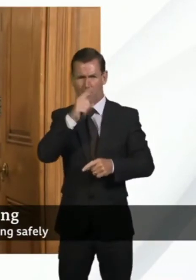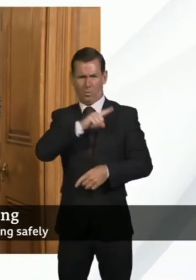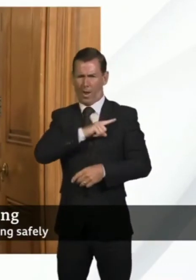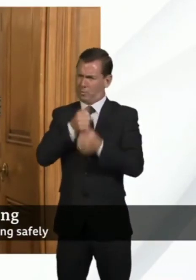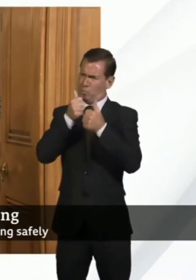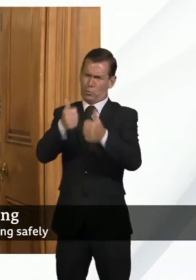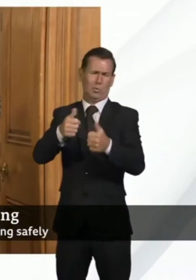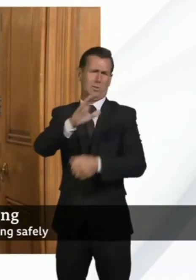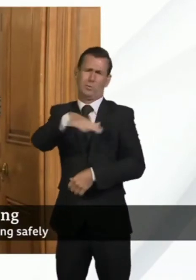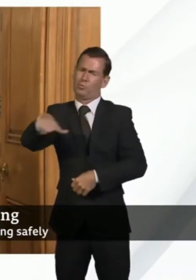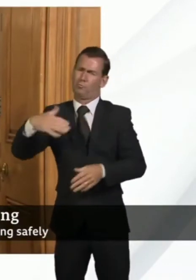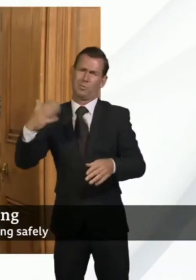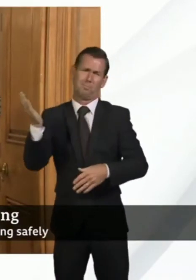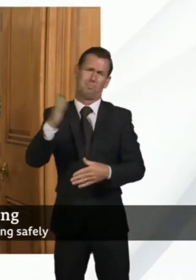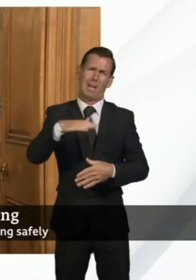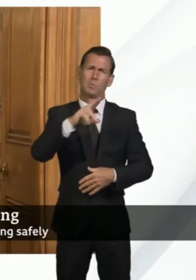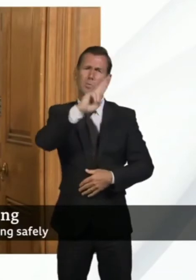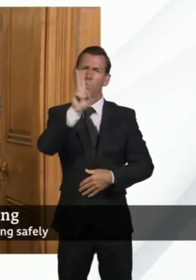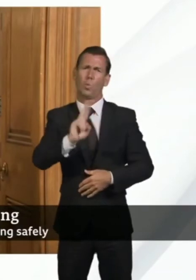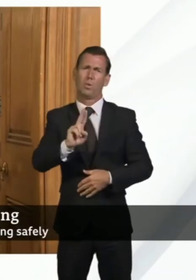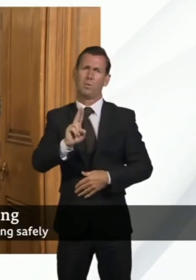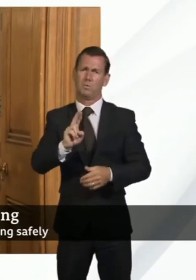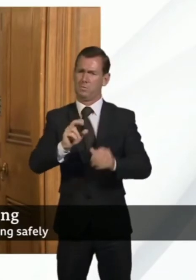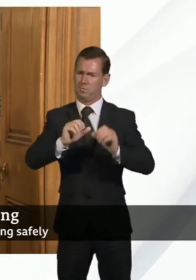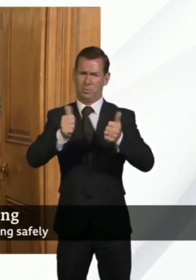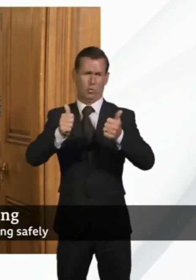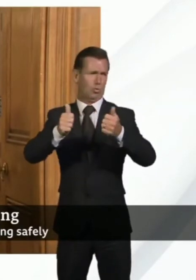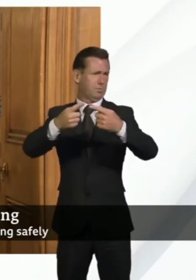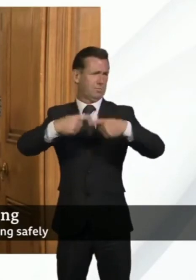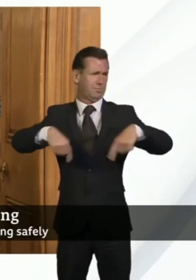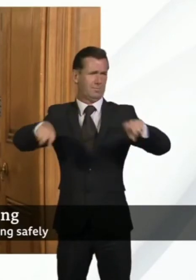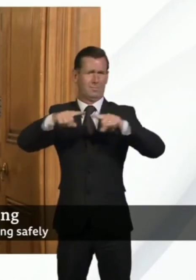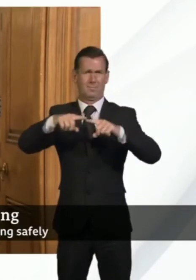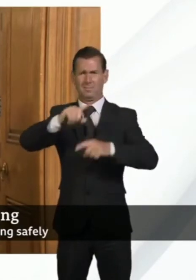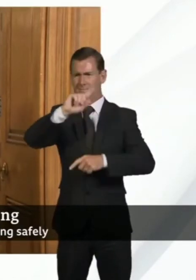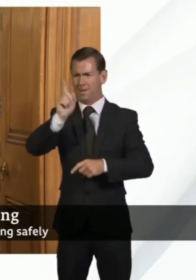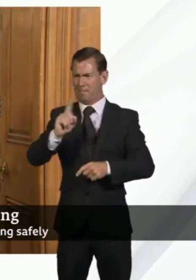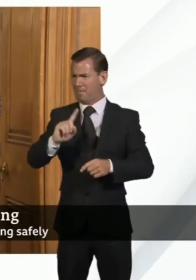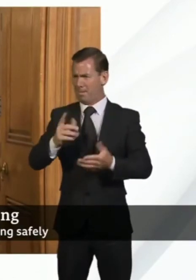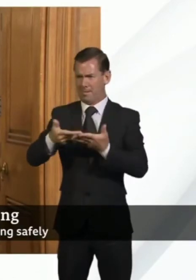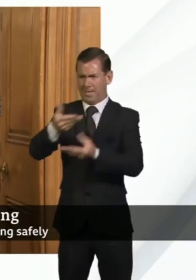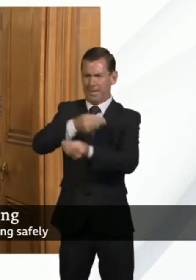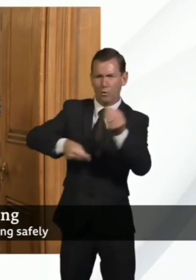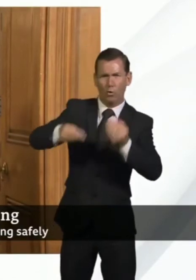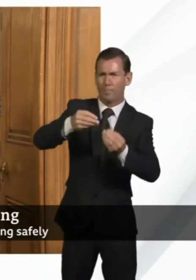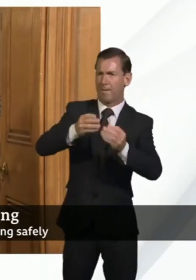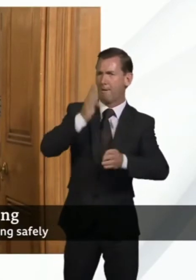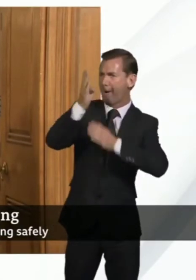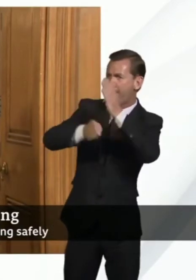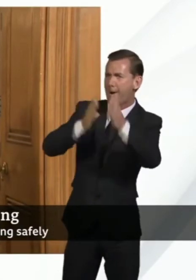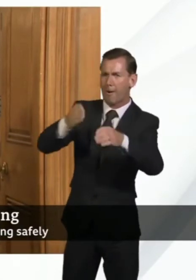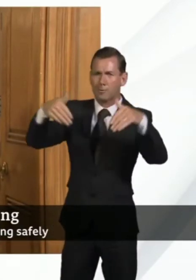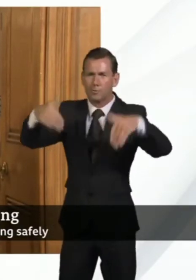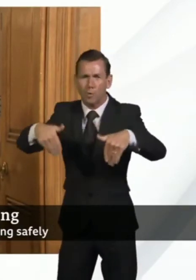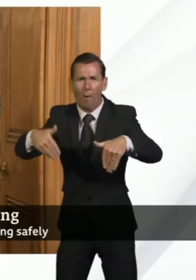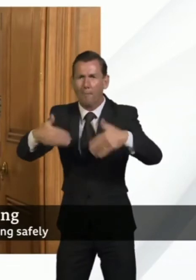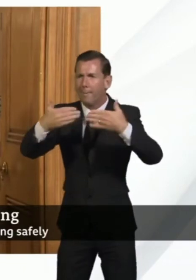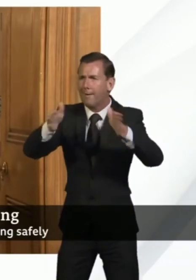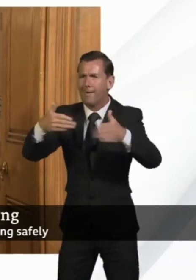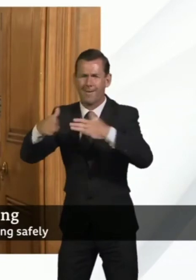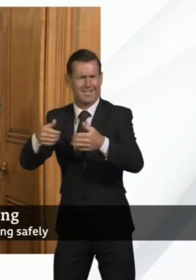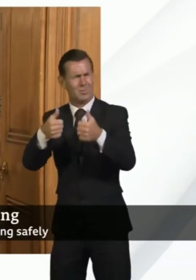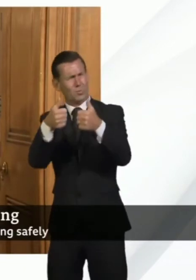benefits for the wider economy and people's public utility, really, of being able to access those non-essential